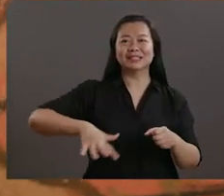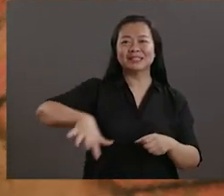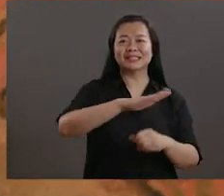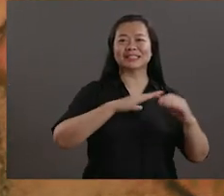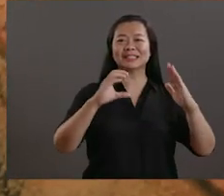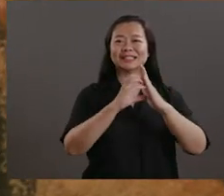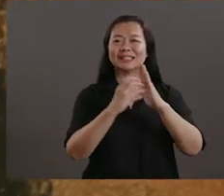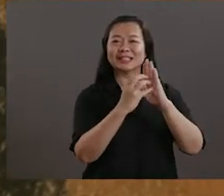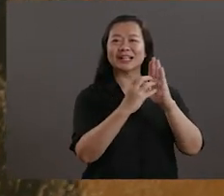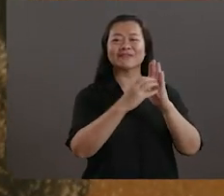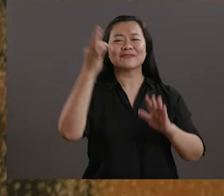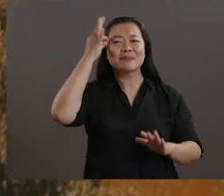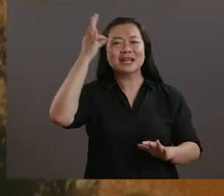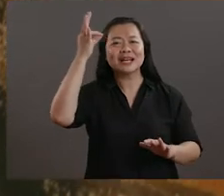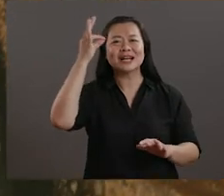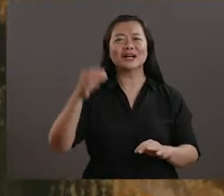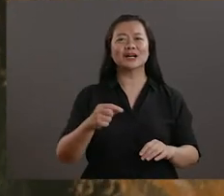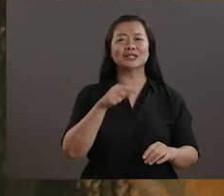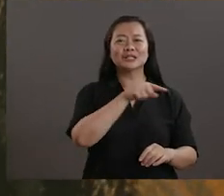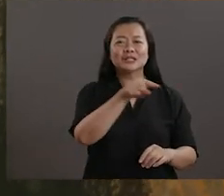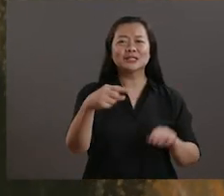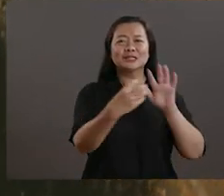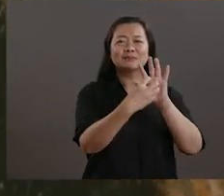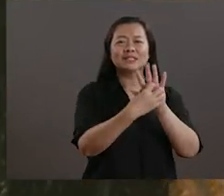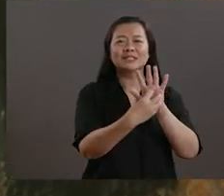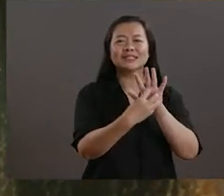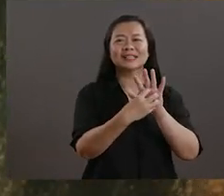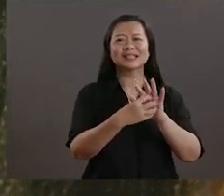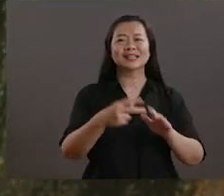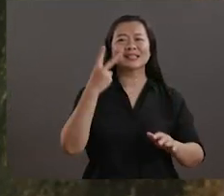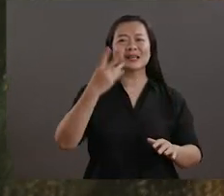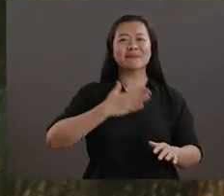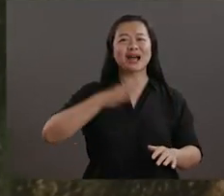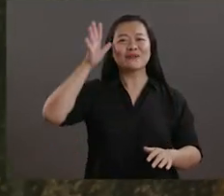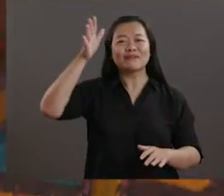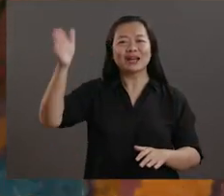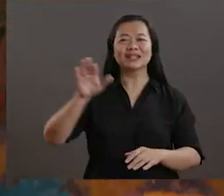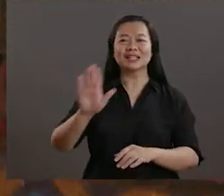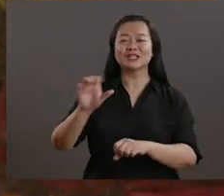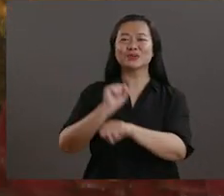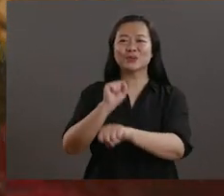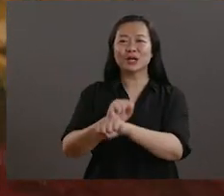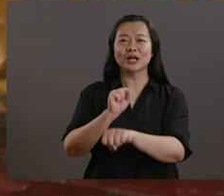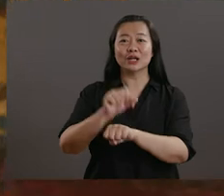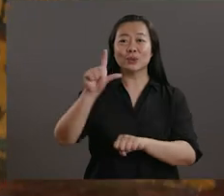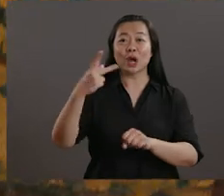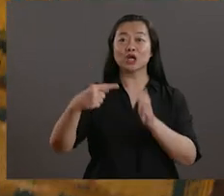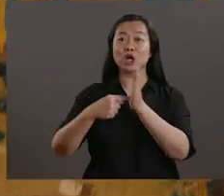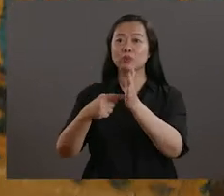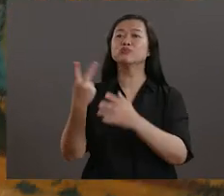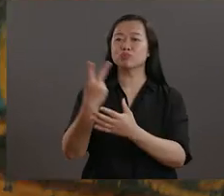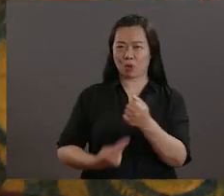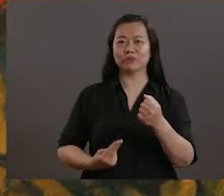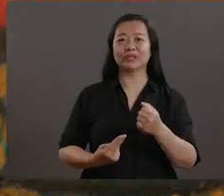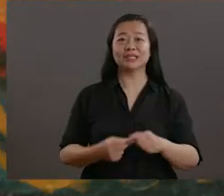I see familiar motifs in my grandfather's works as I do in the Liu Kang gallery. Scenes of street life in